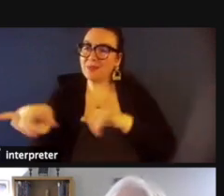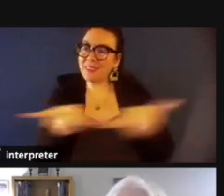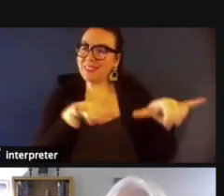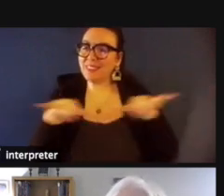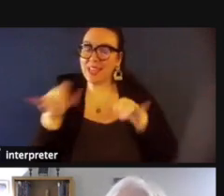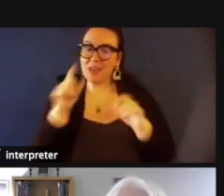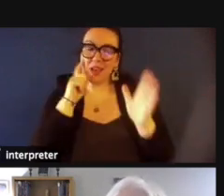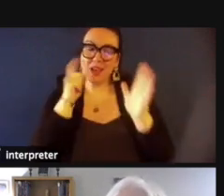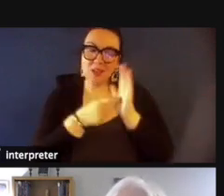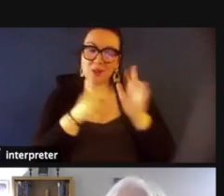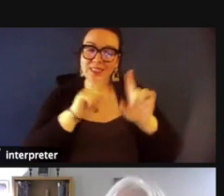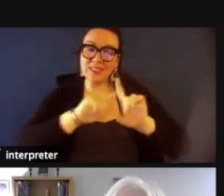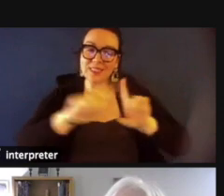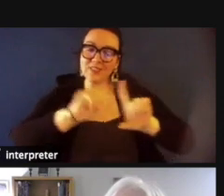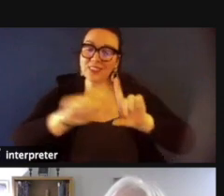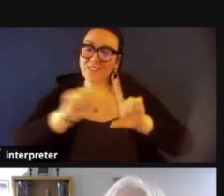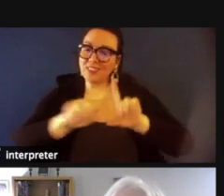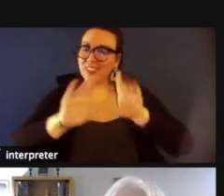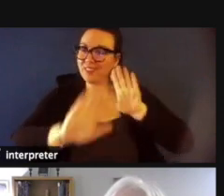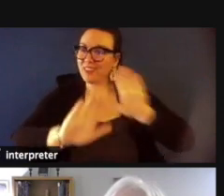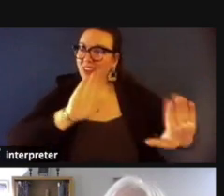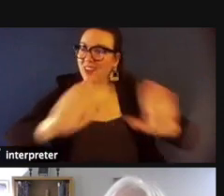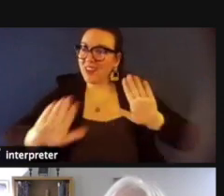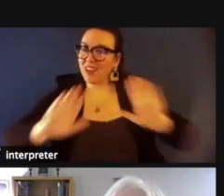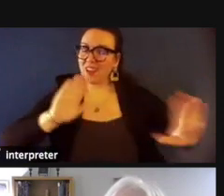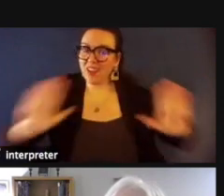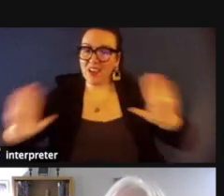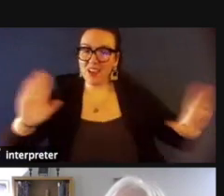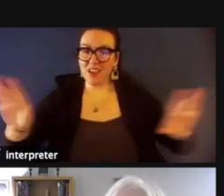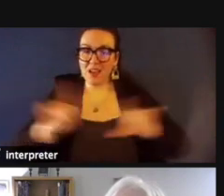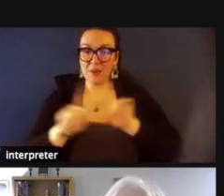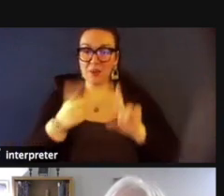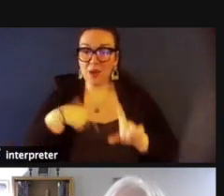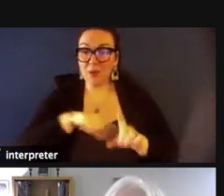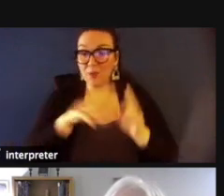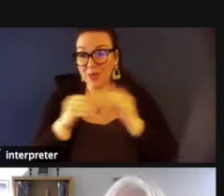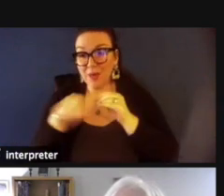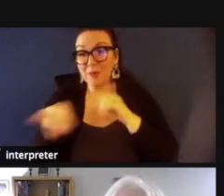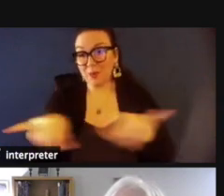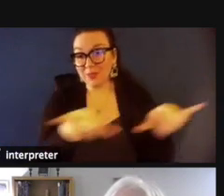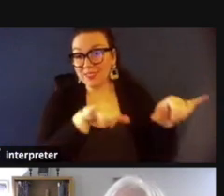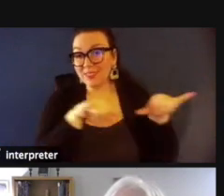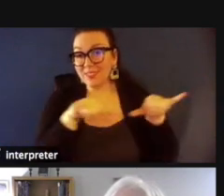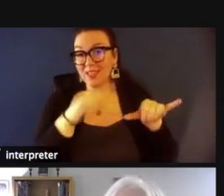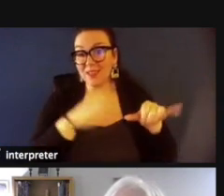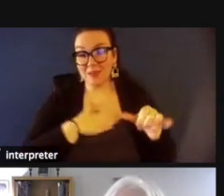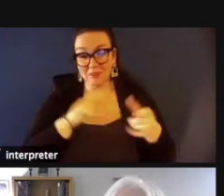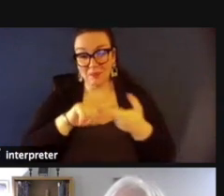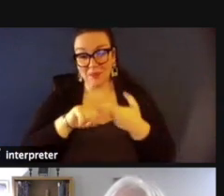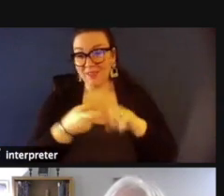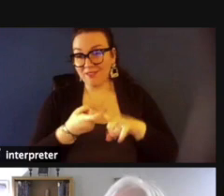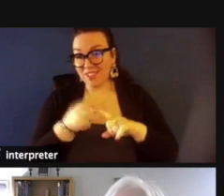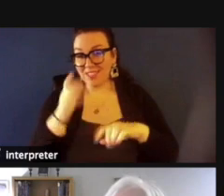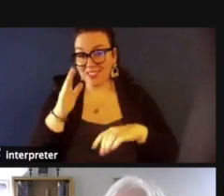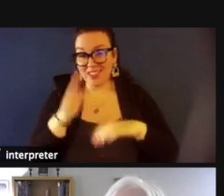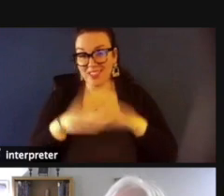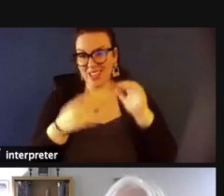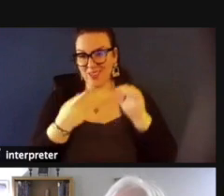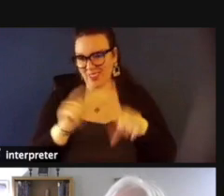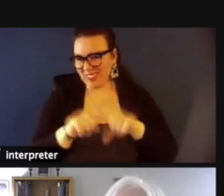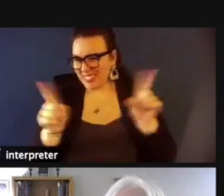each sort and type but we are more alike my friends than we are unalike